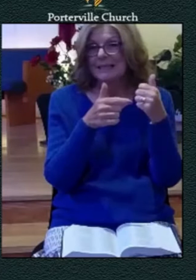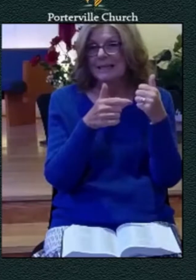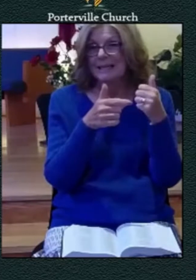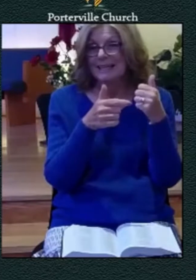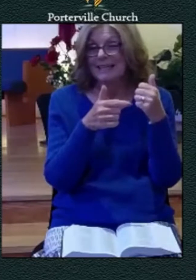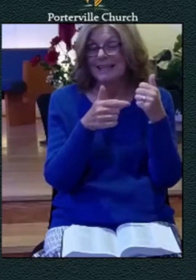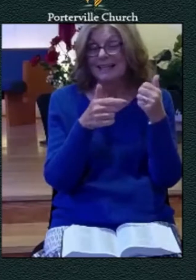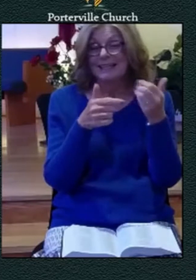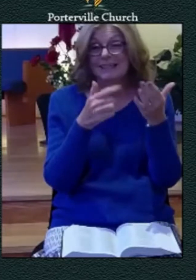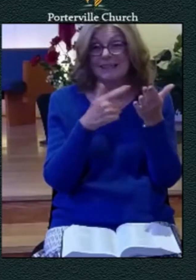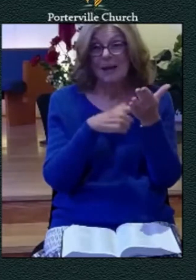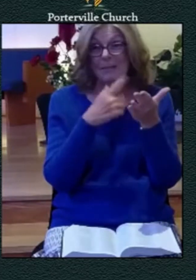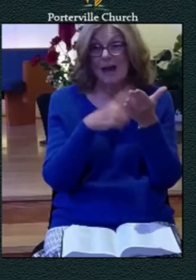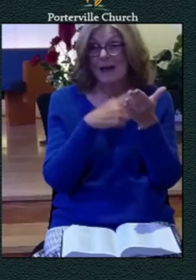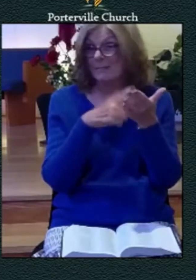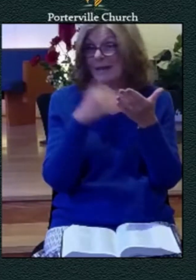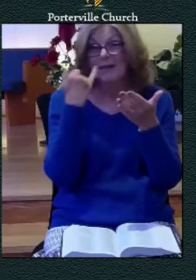way